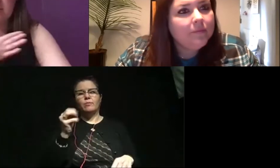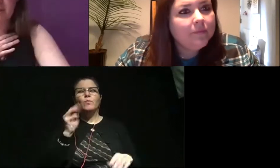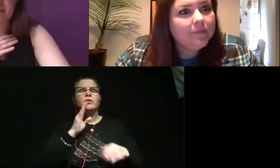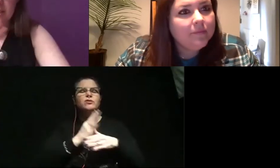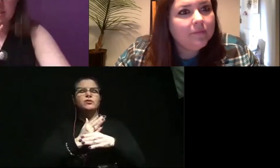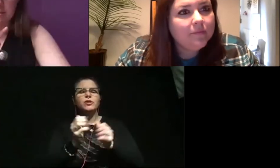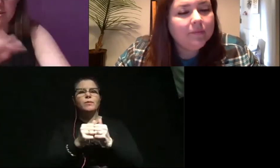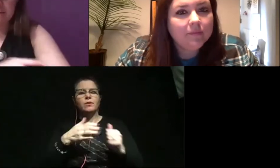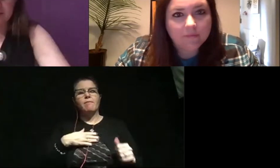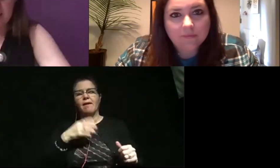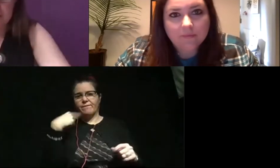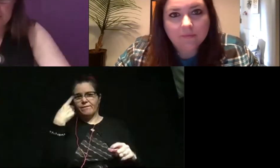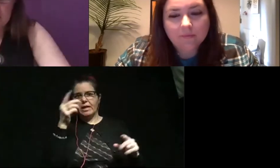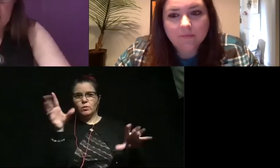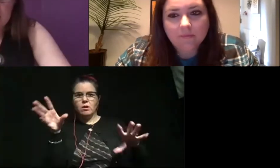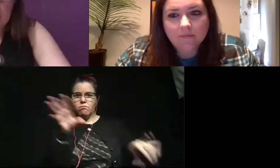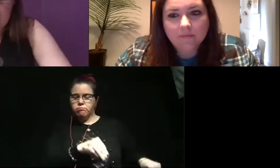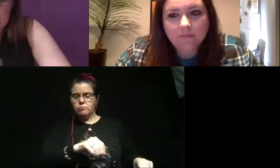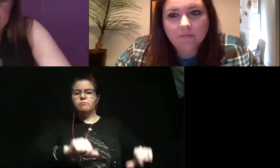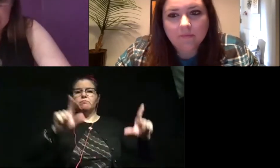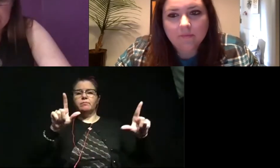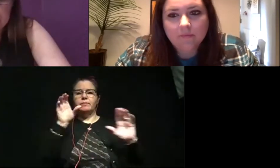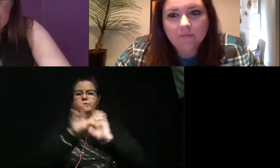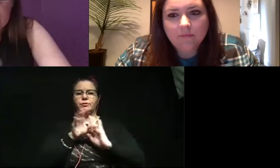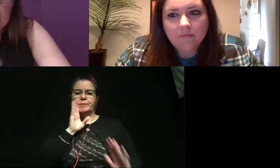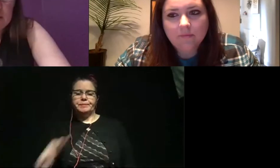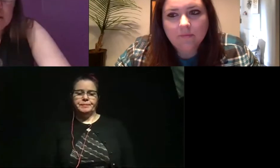So my face is gonna disappear for a sec. All right.